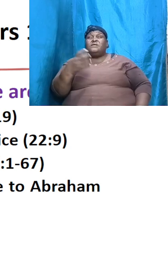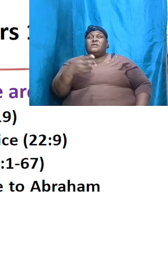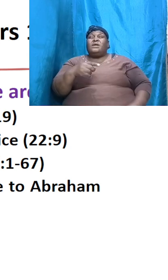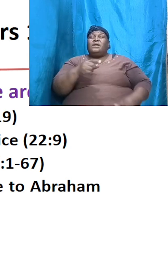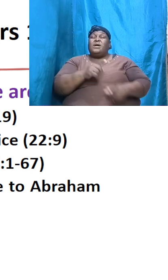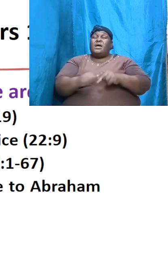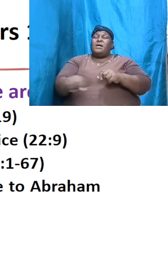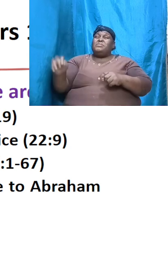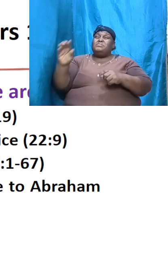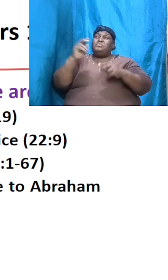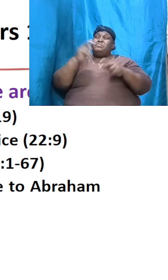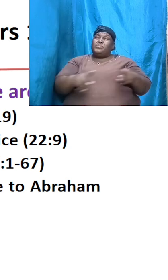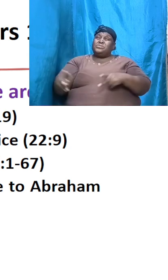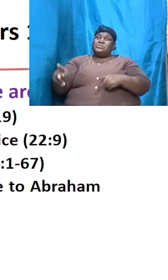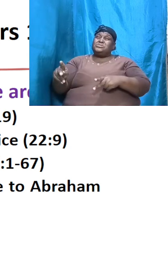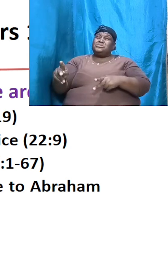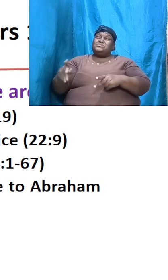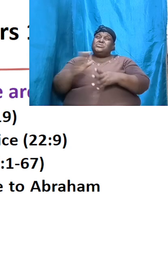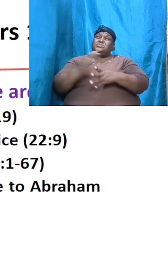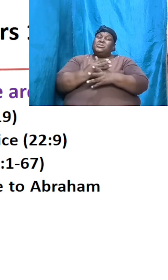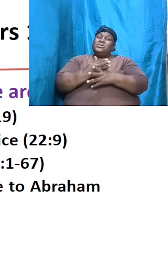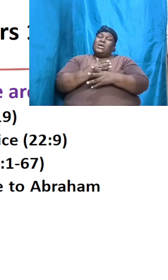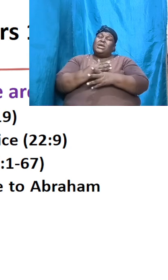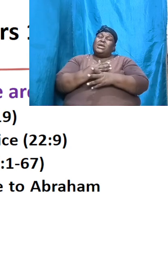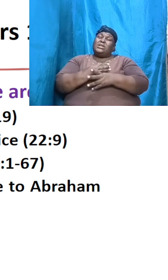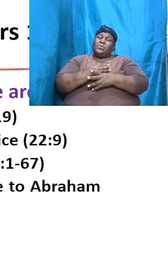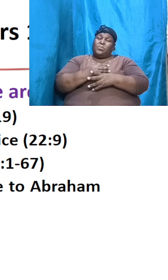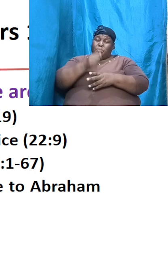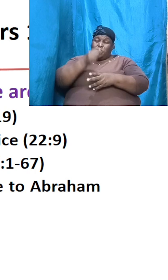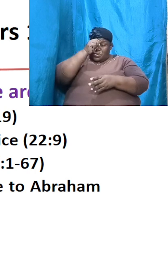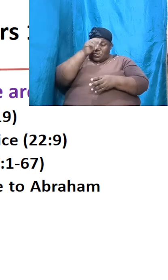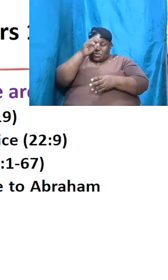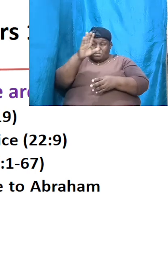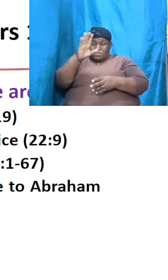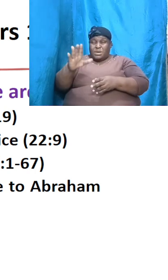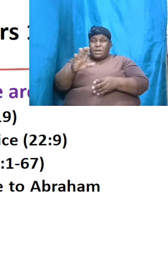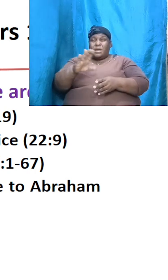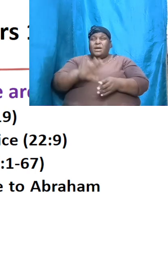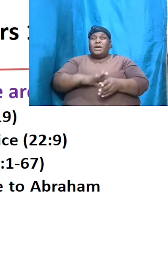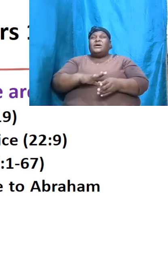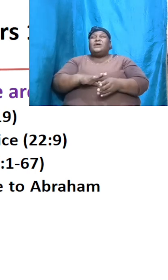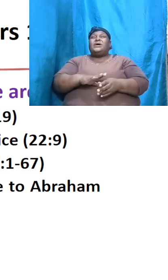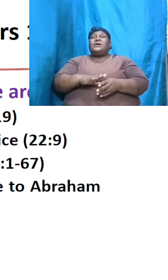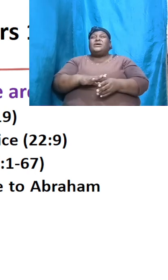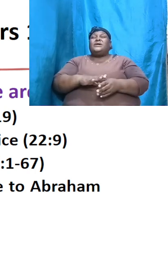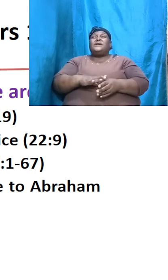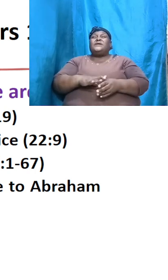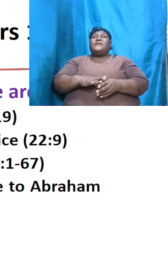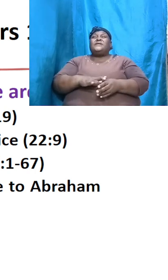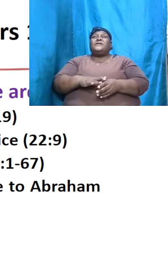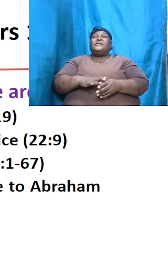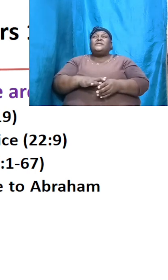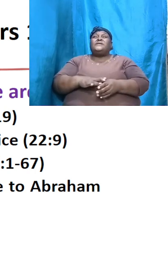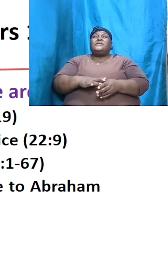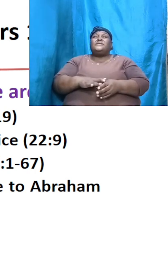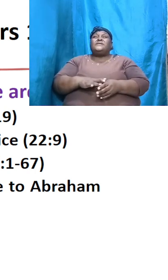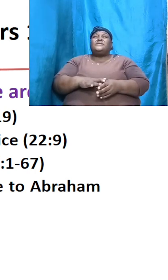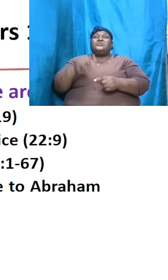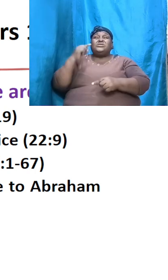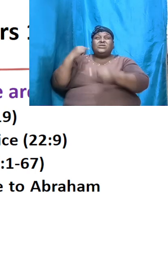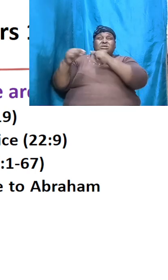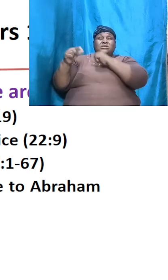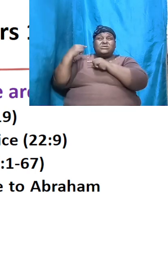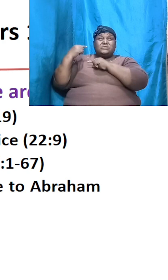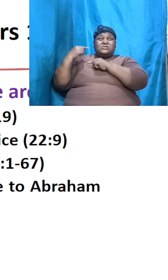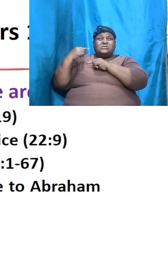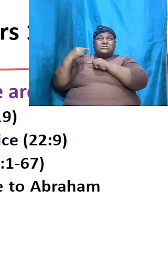enmity between thee and the woman and between thy seed and her seed it shall bruise thy head and thou shalt bruise